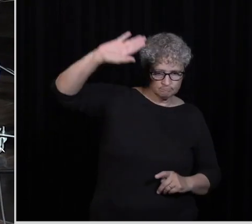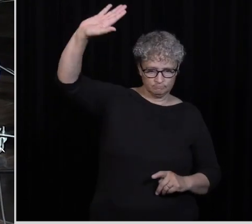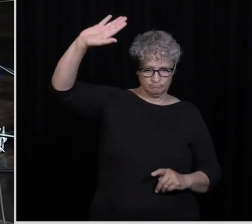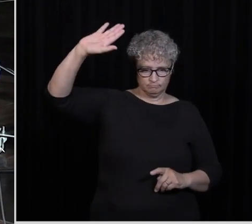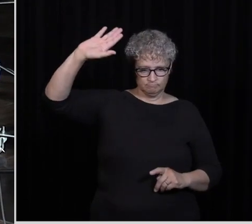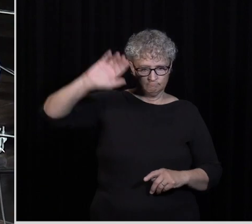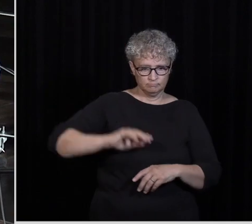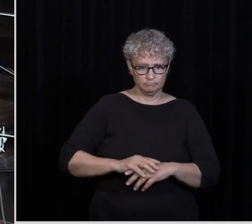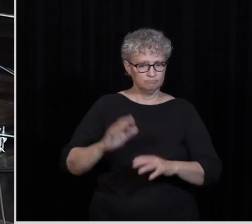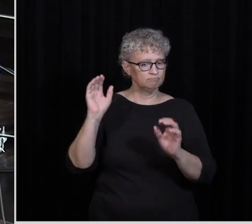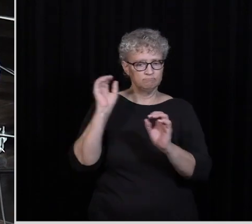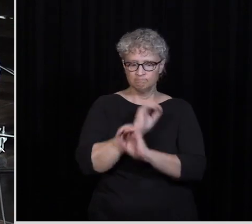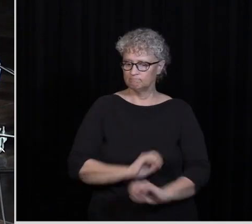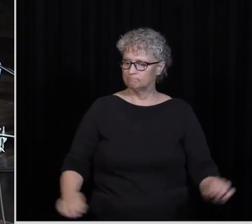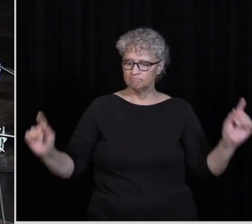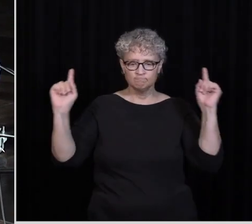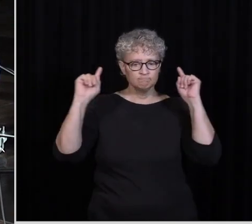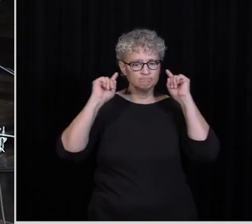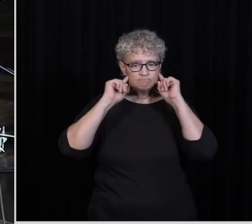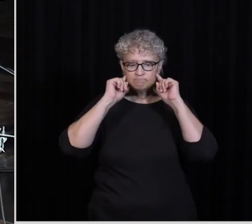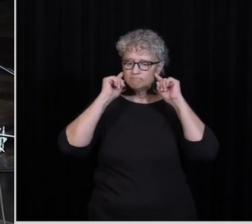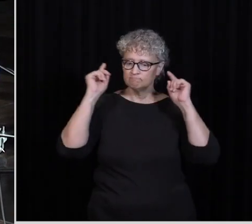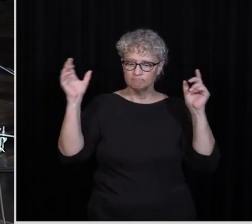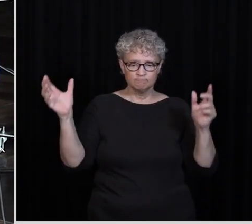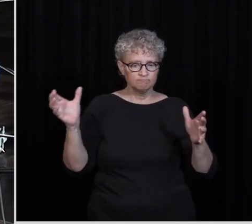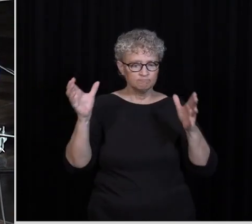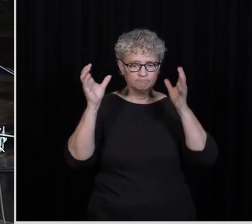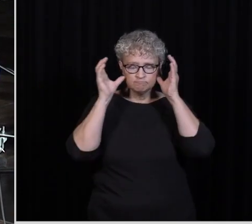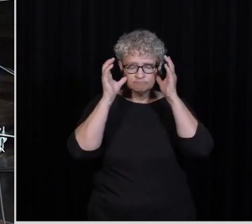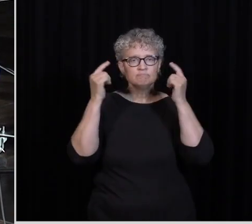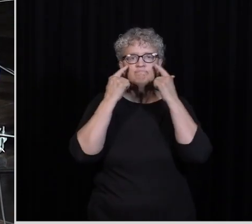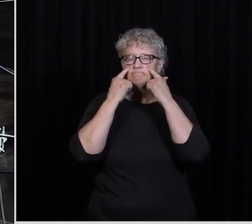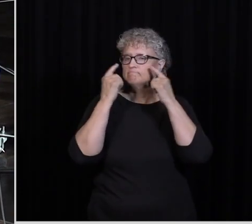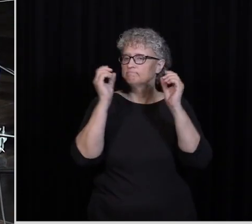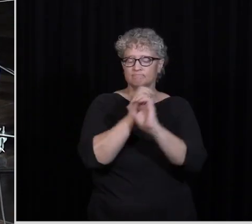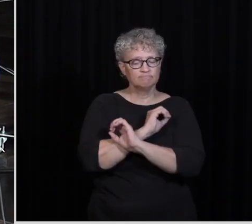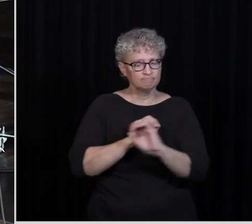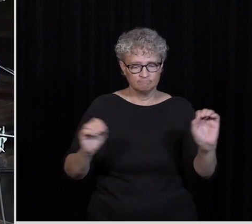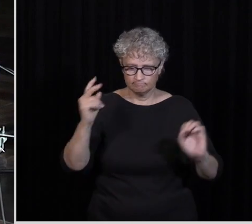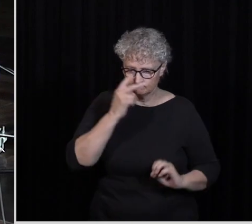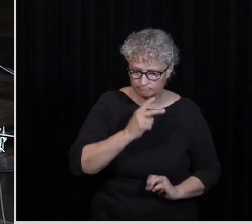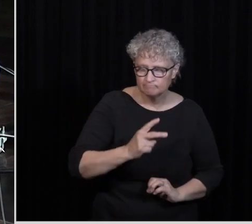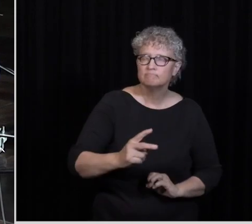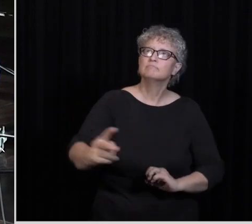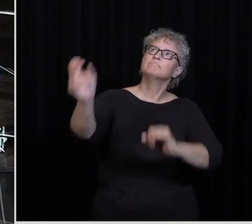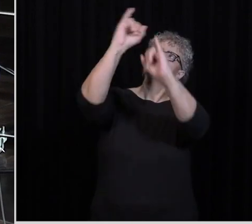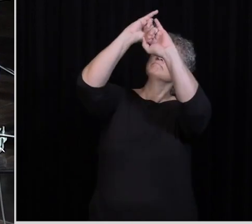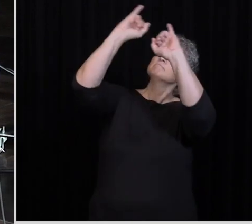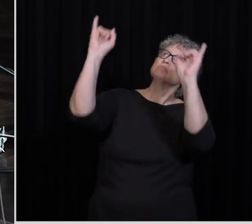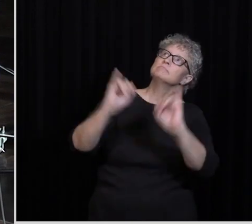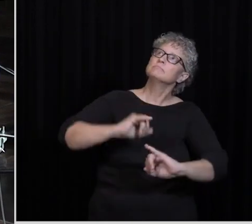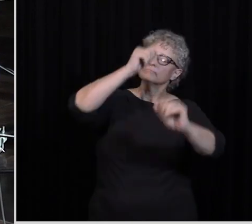No ear had heard, no eye had seen The image